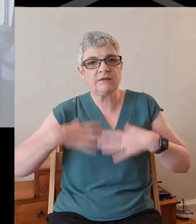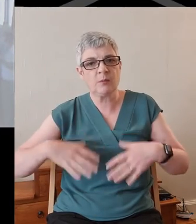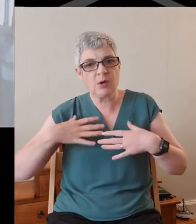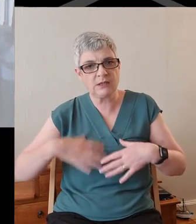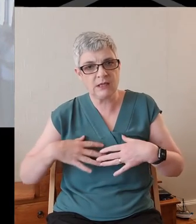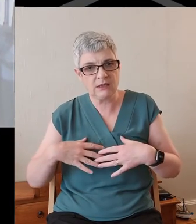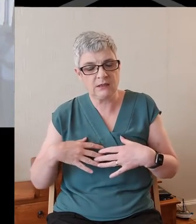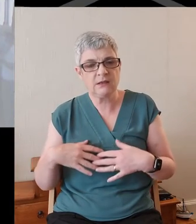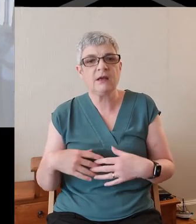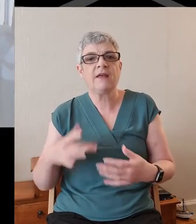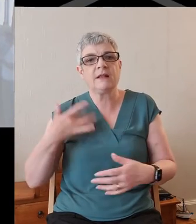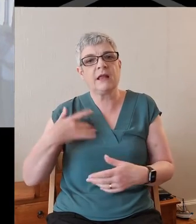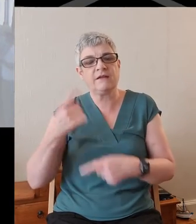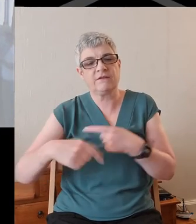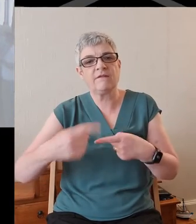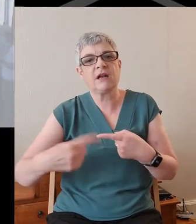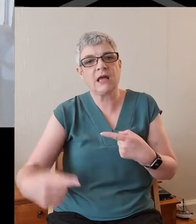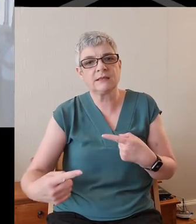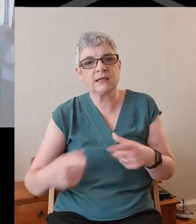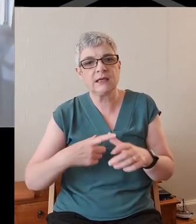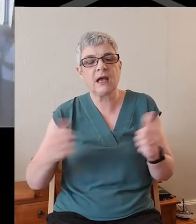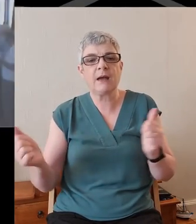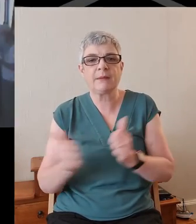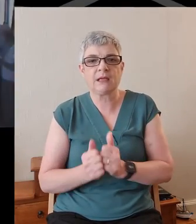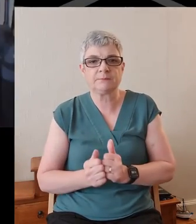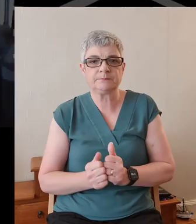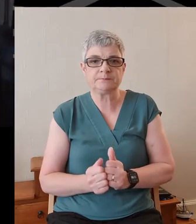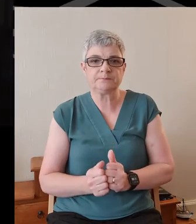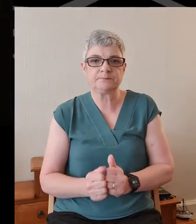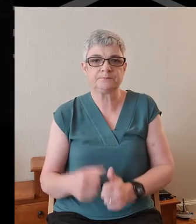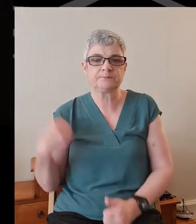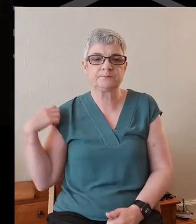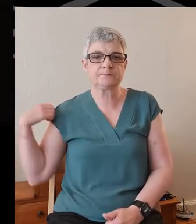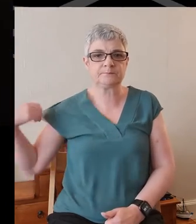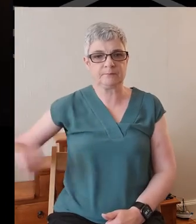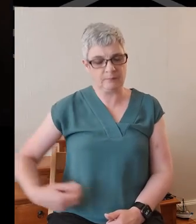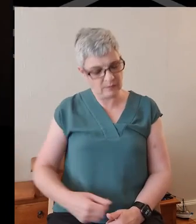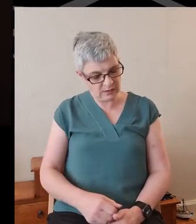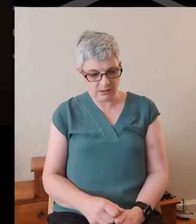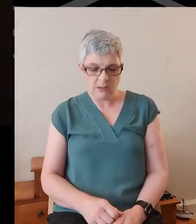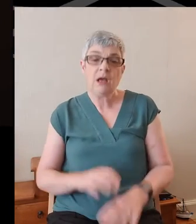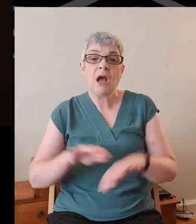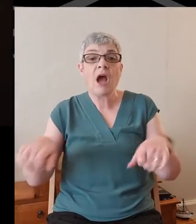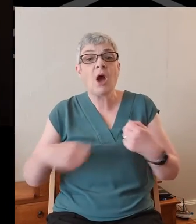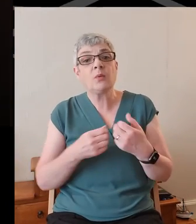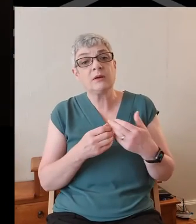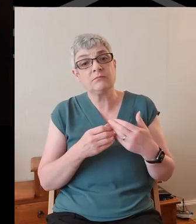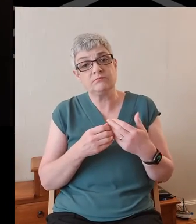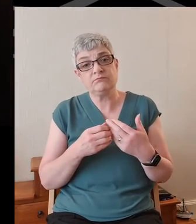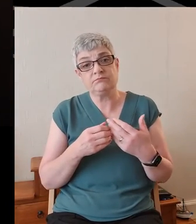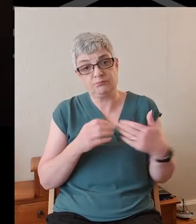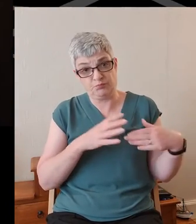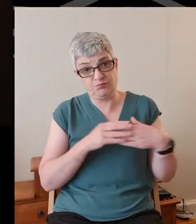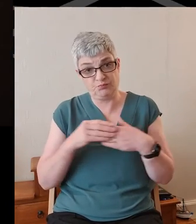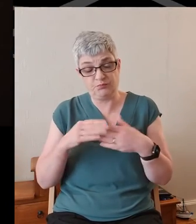and the perfect everlasting. Amen. And now our prayers for others, let's pray.